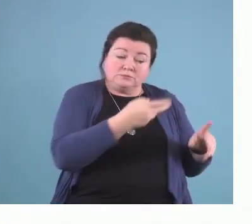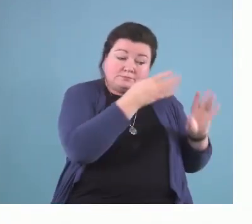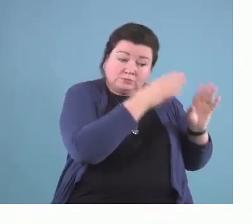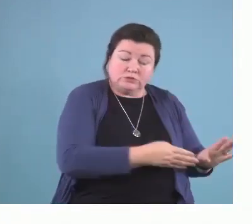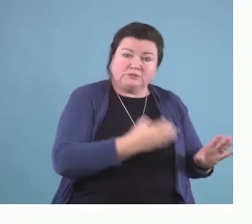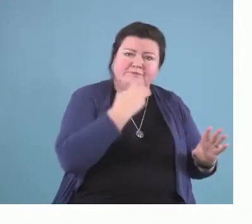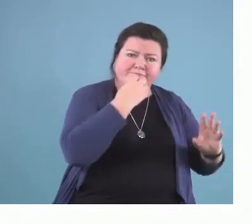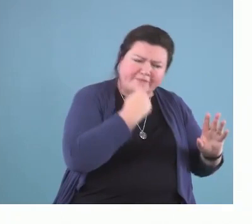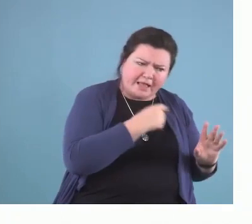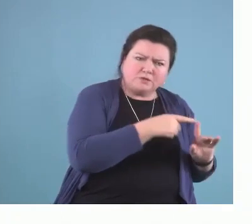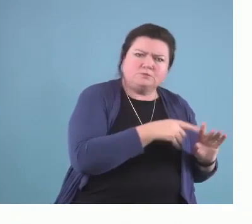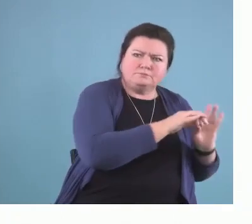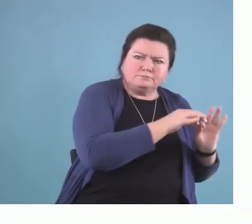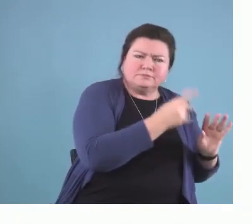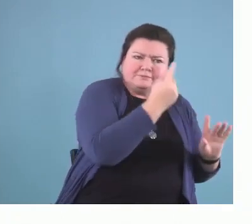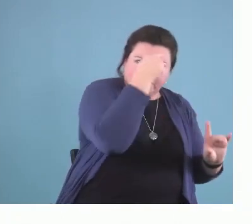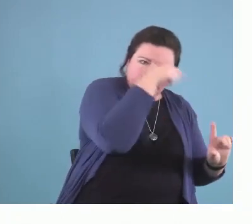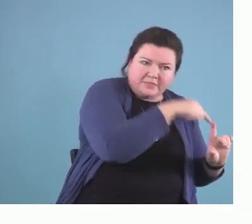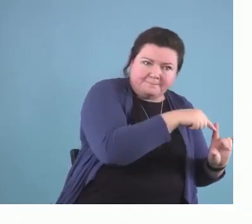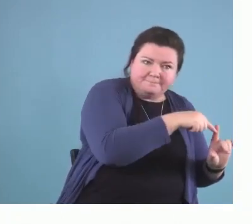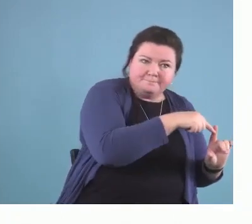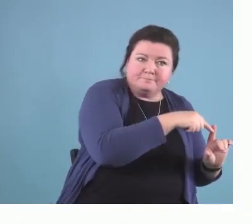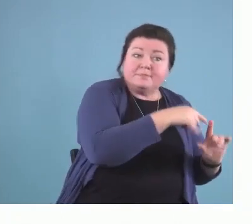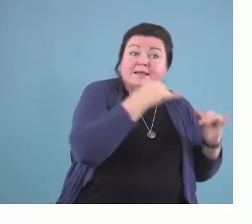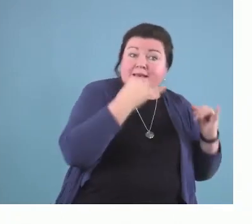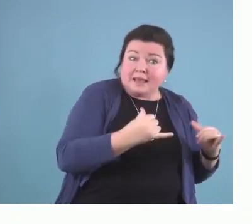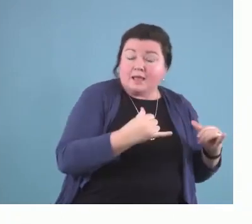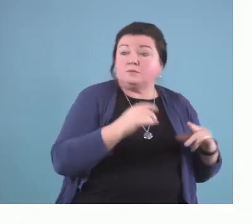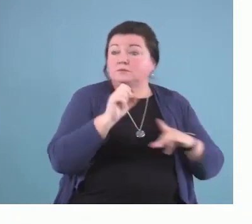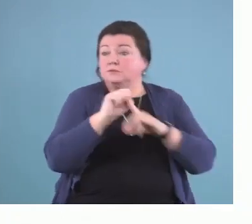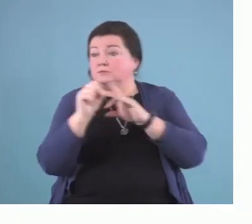their circumstances actually allow them to do and be what they want to?